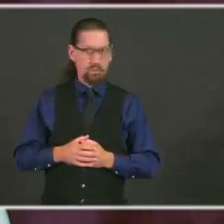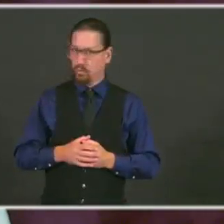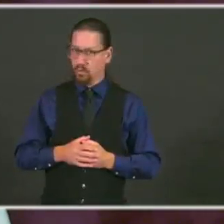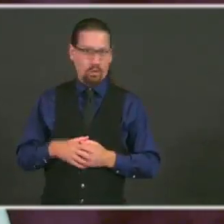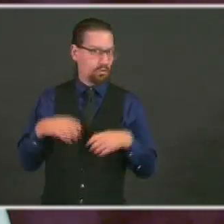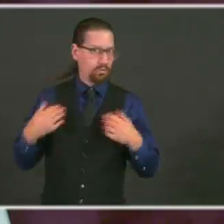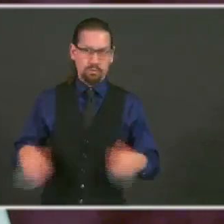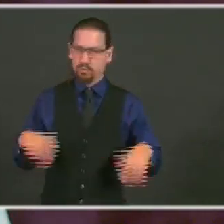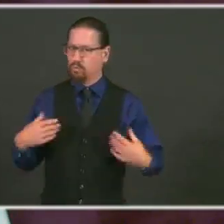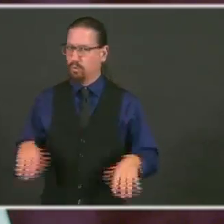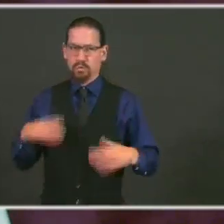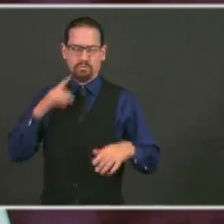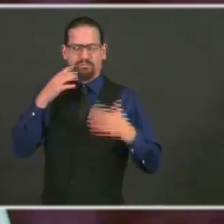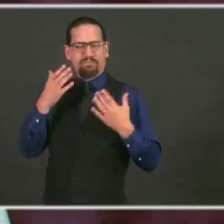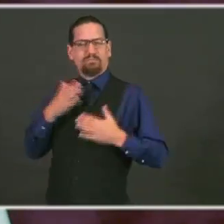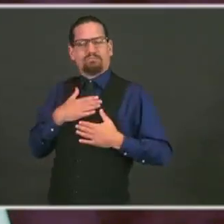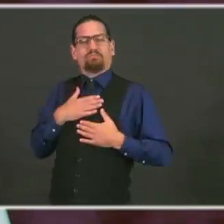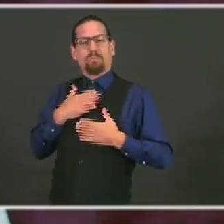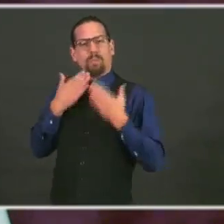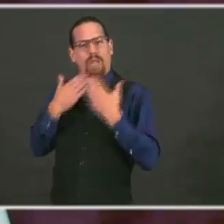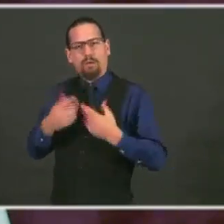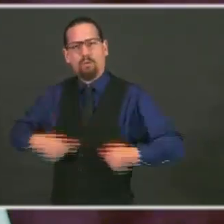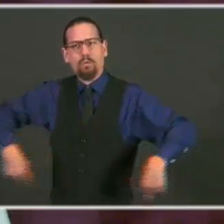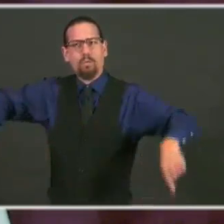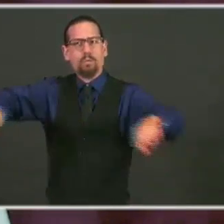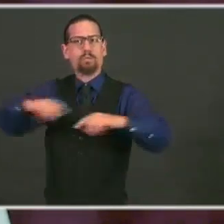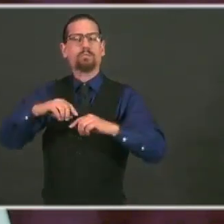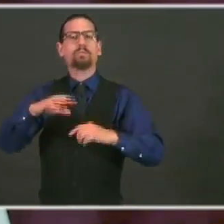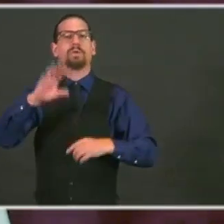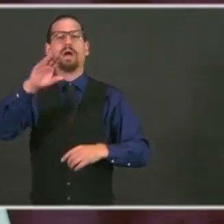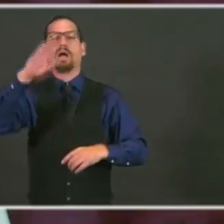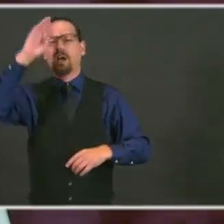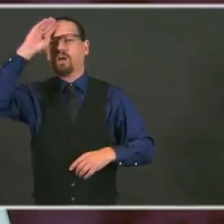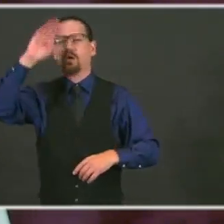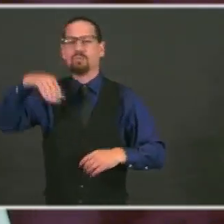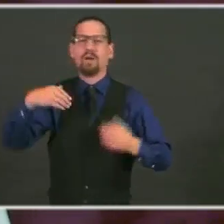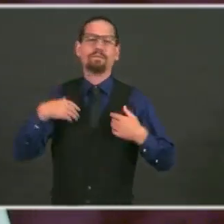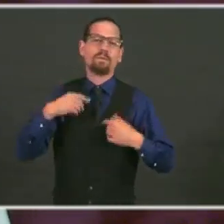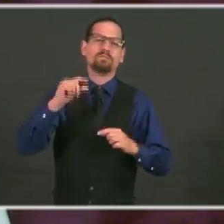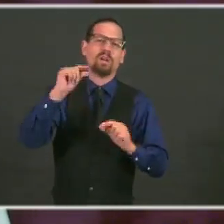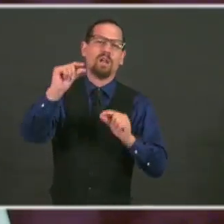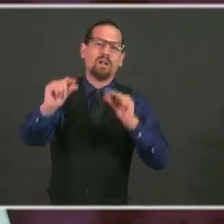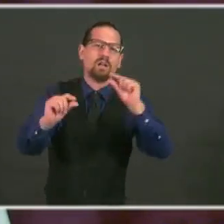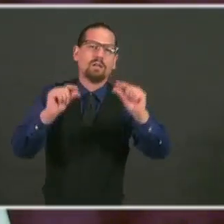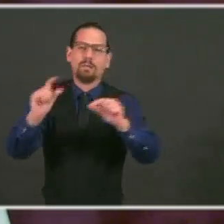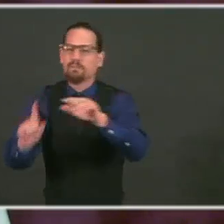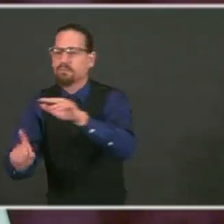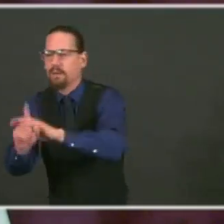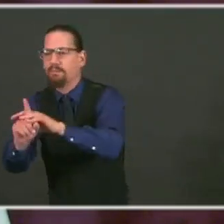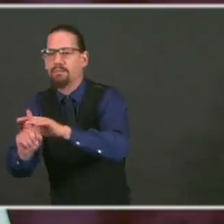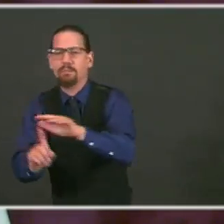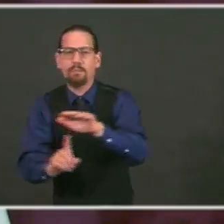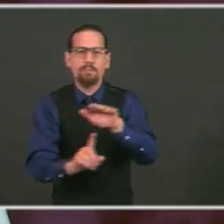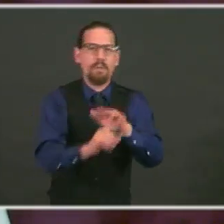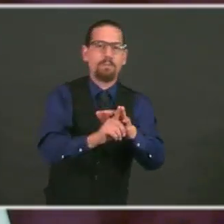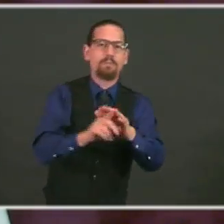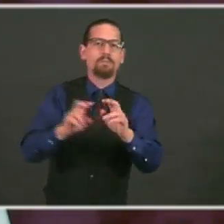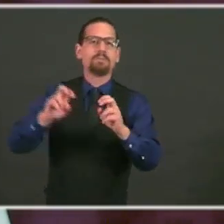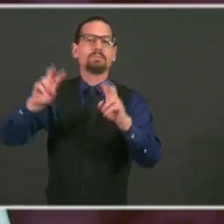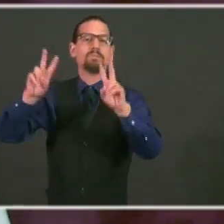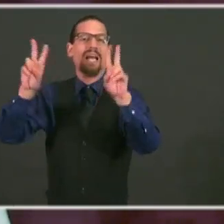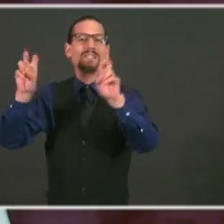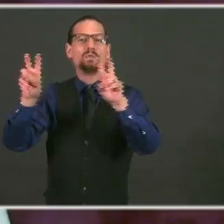issues, but we're doing it, and the children and Rhode Island will be better and stronger for it.